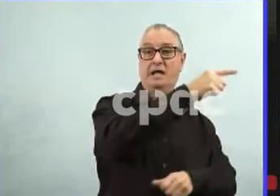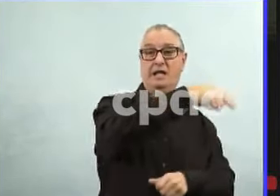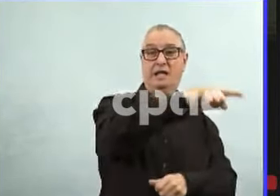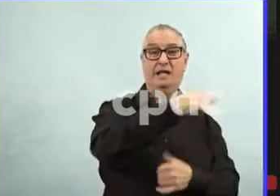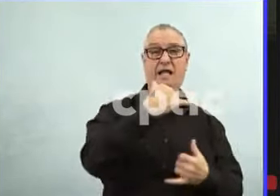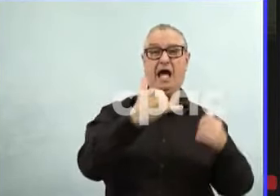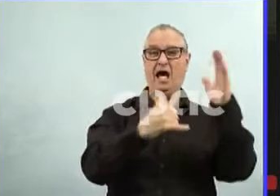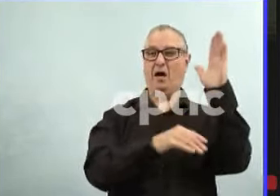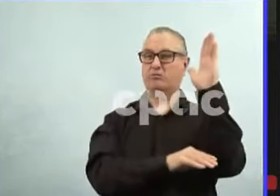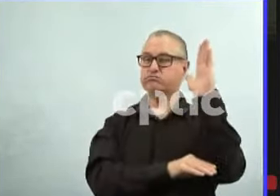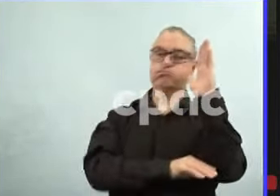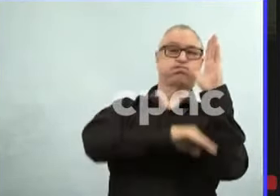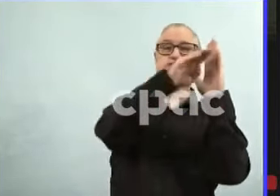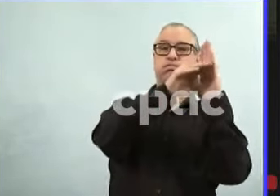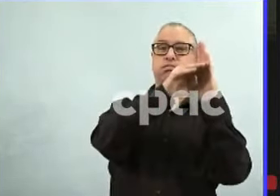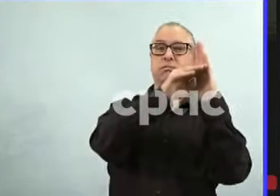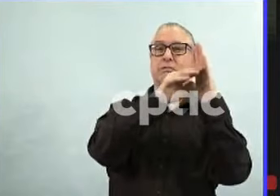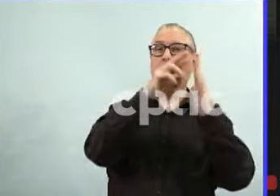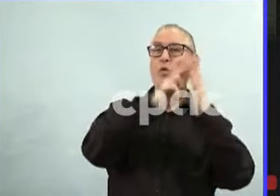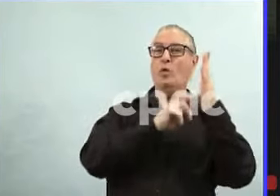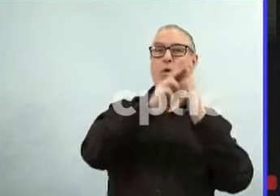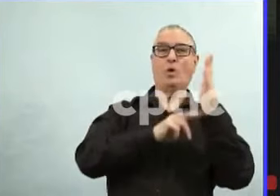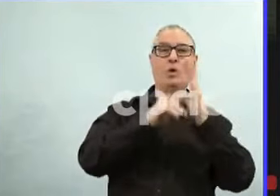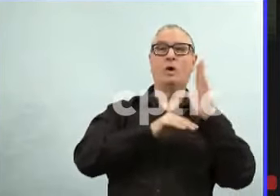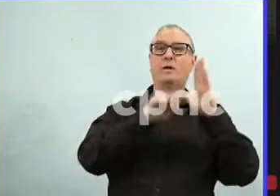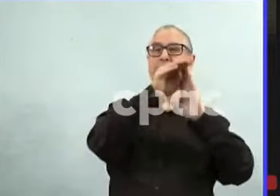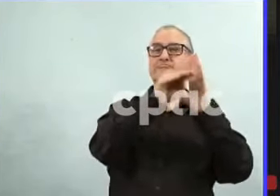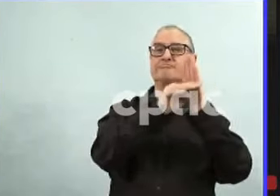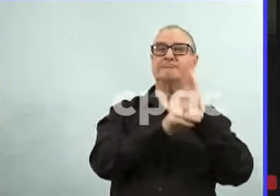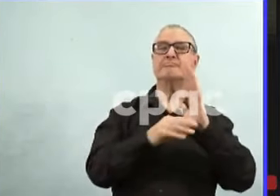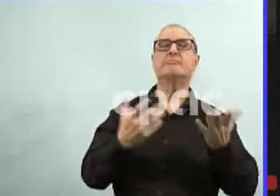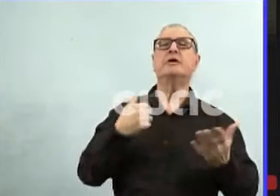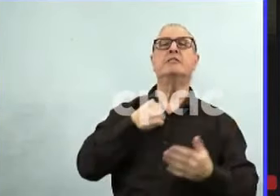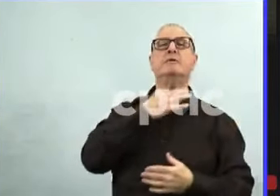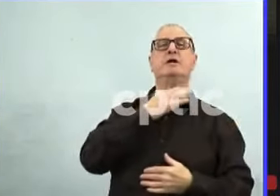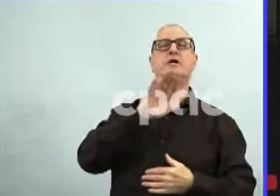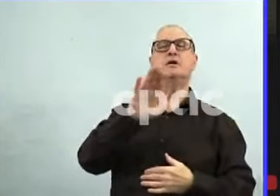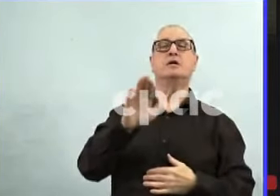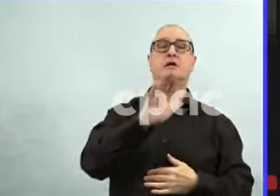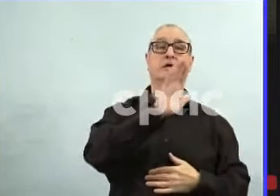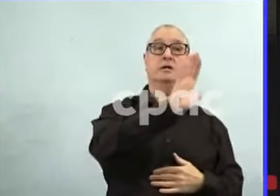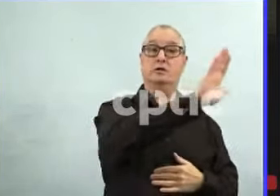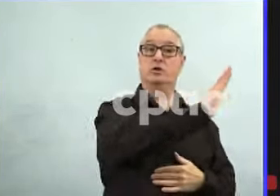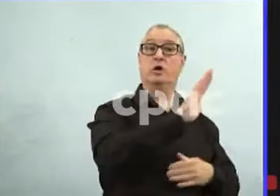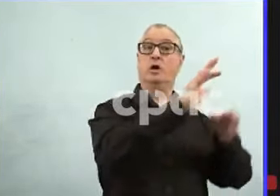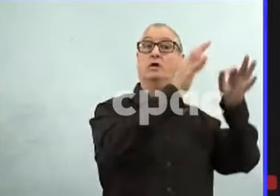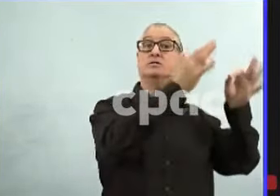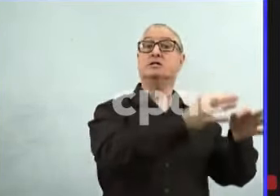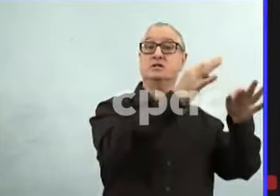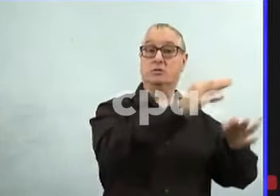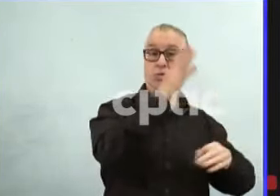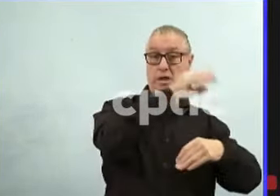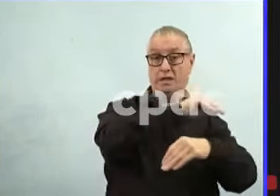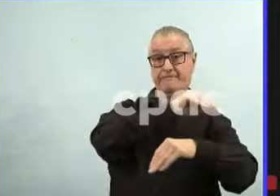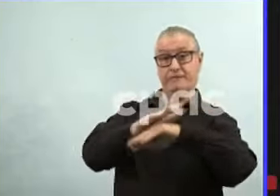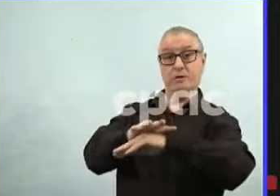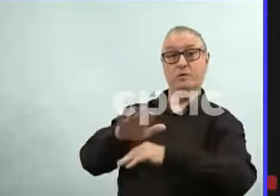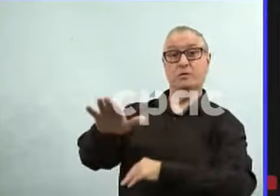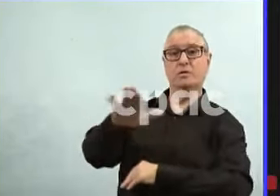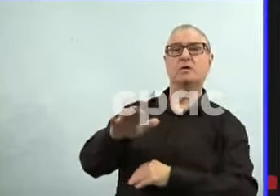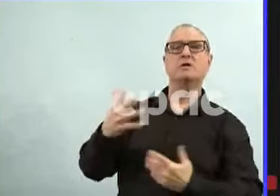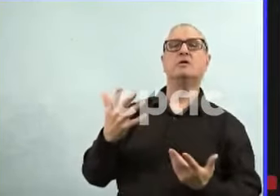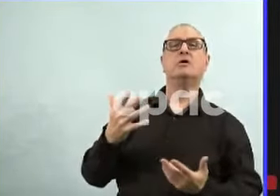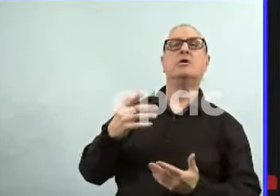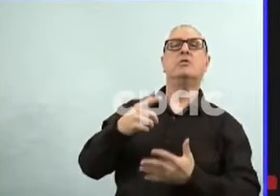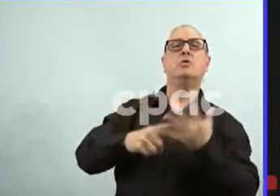the process that our public health officials take here. I know everyone's kind of running their own race, but I'm sure certainly you're monitoring what other jurisdictions